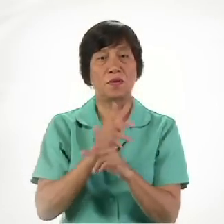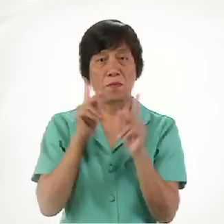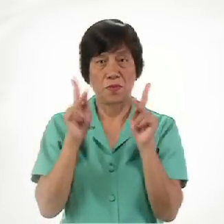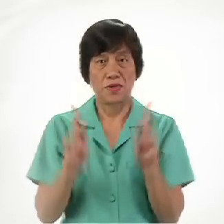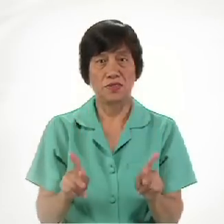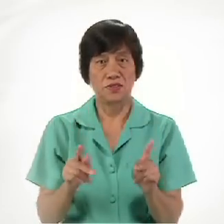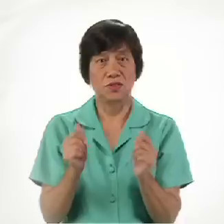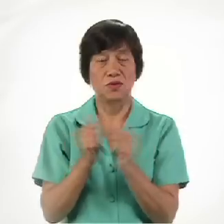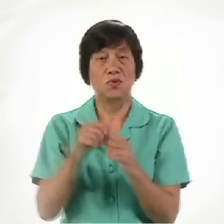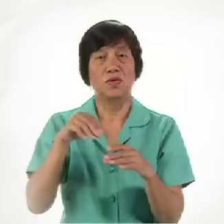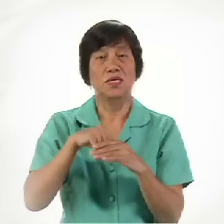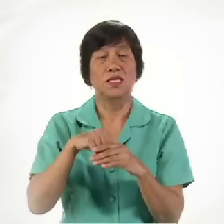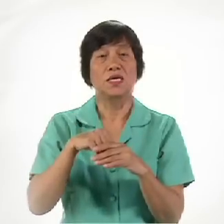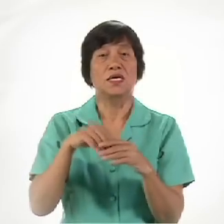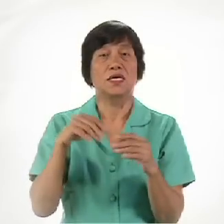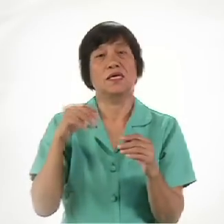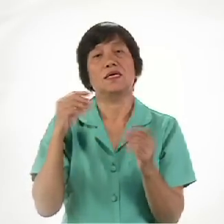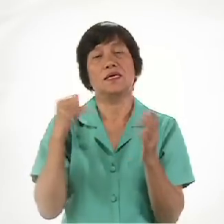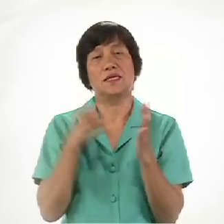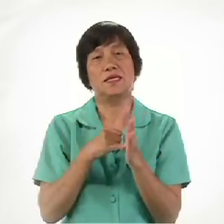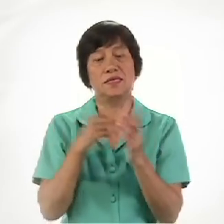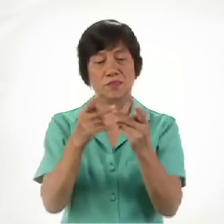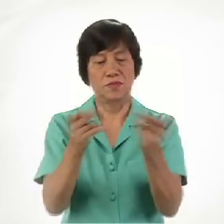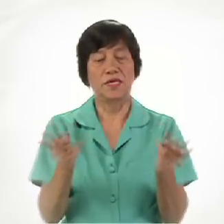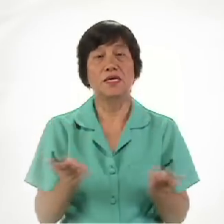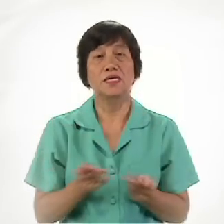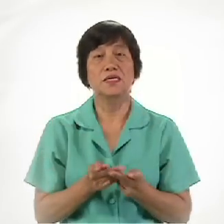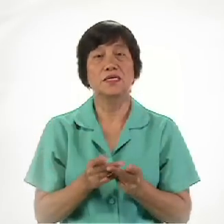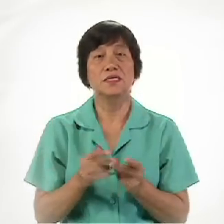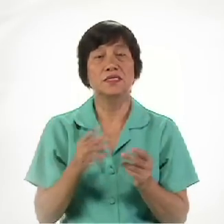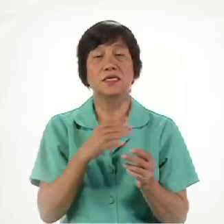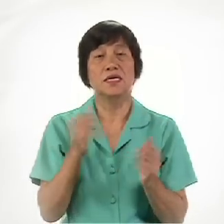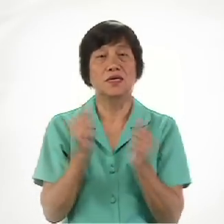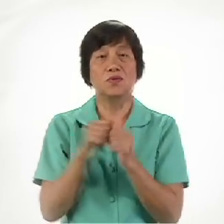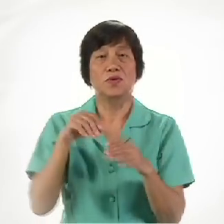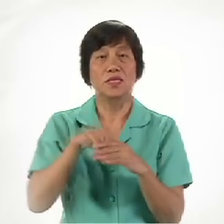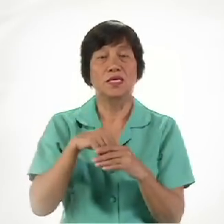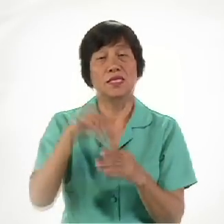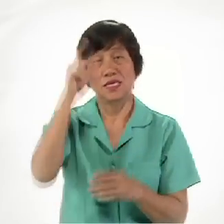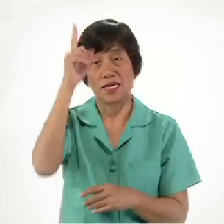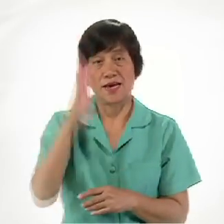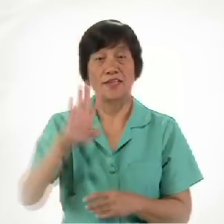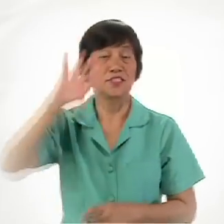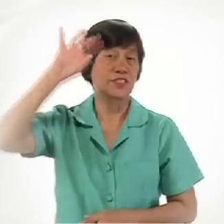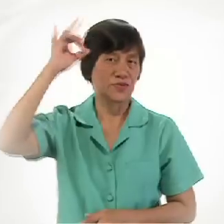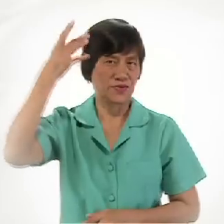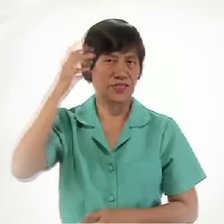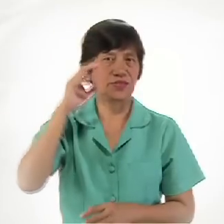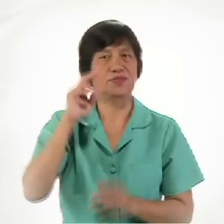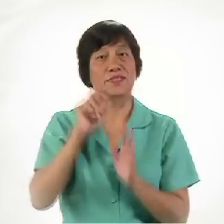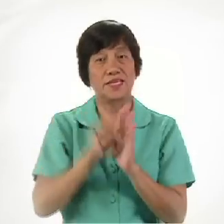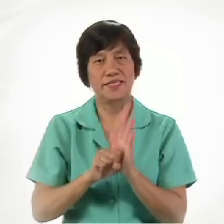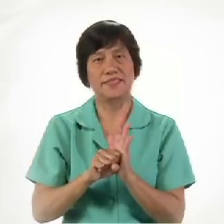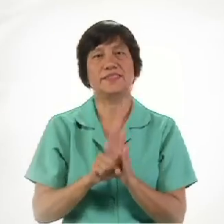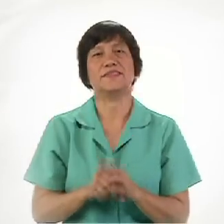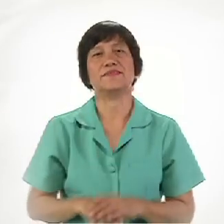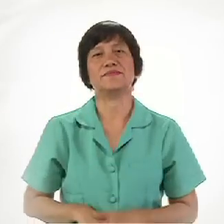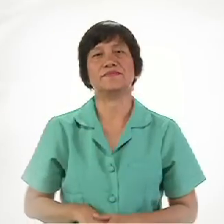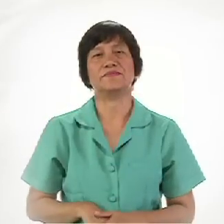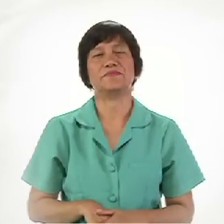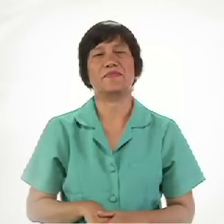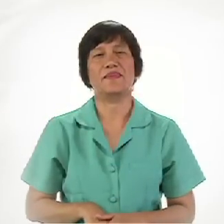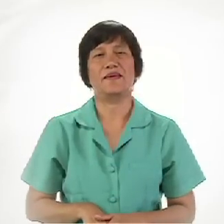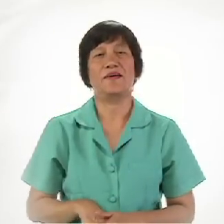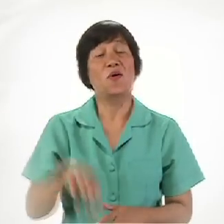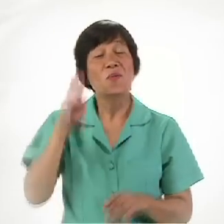Within its Fold And within God's Graciousness Oh Brothers